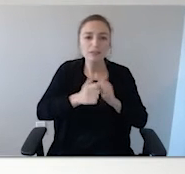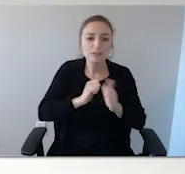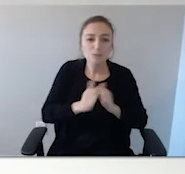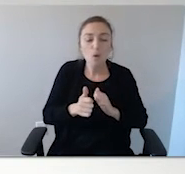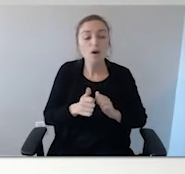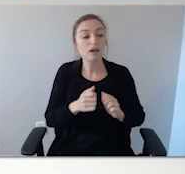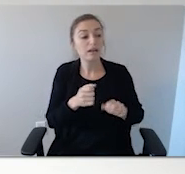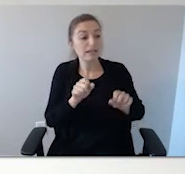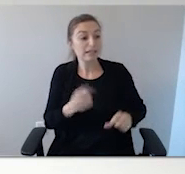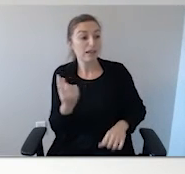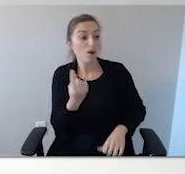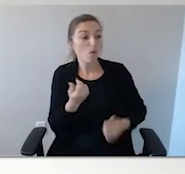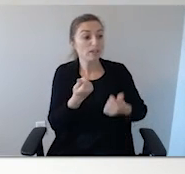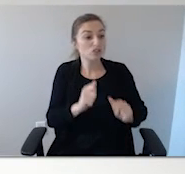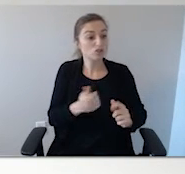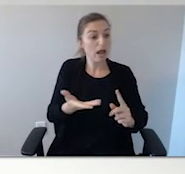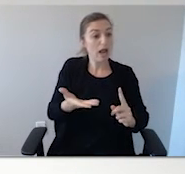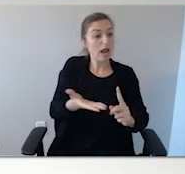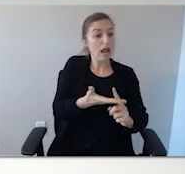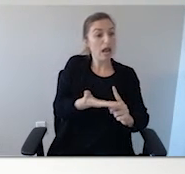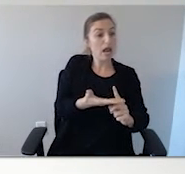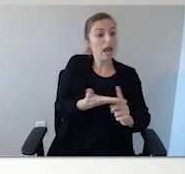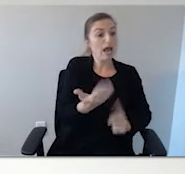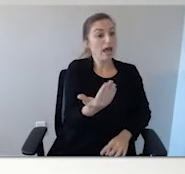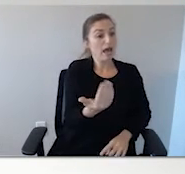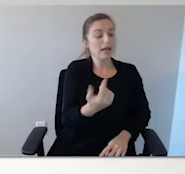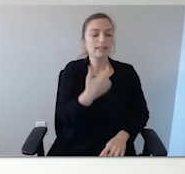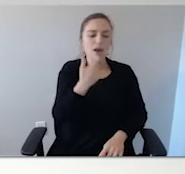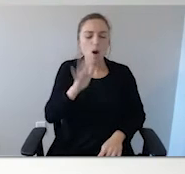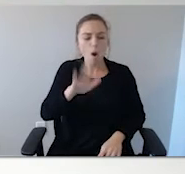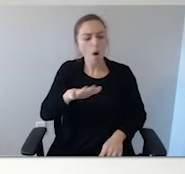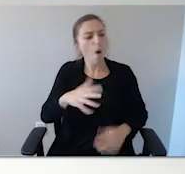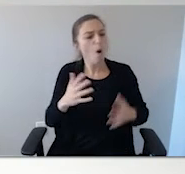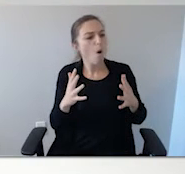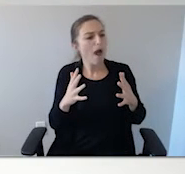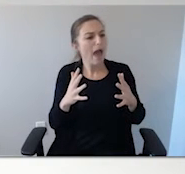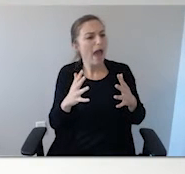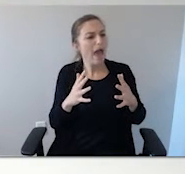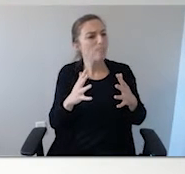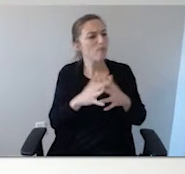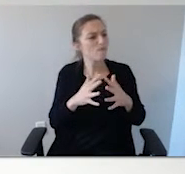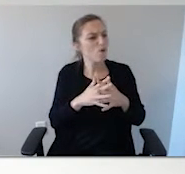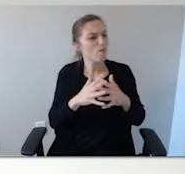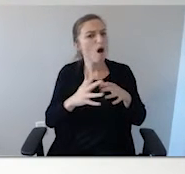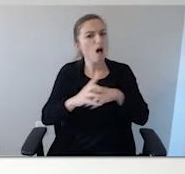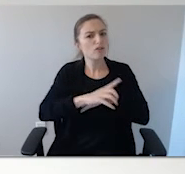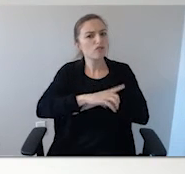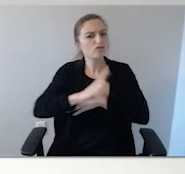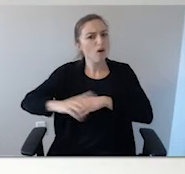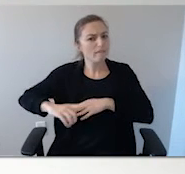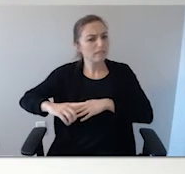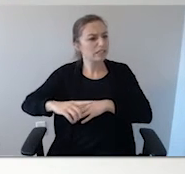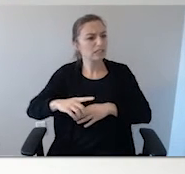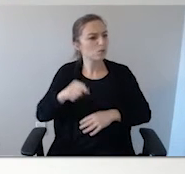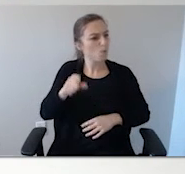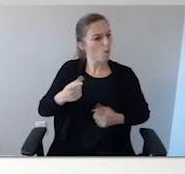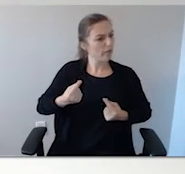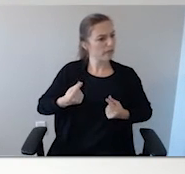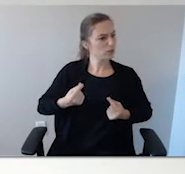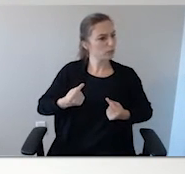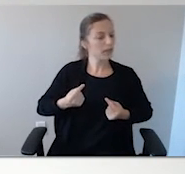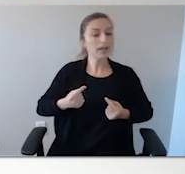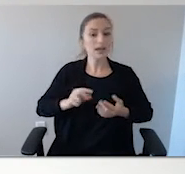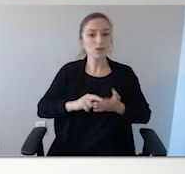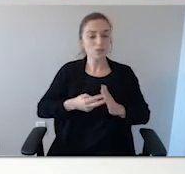is. He could always redirect him by saying, so what are the, what is that football team, what are the dolphins doing? And he could stop whatever